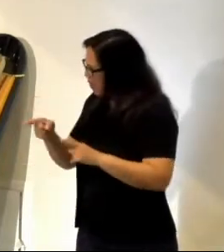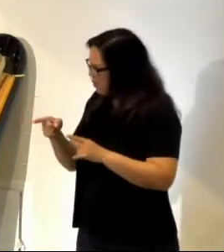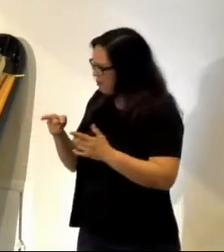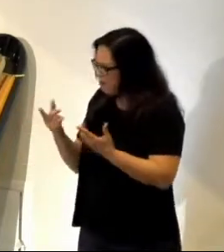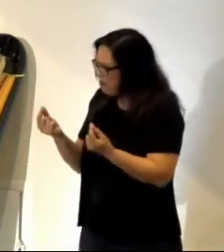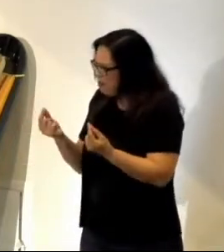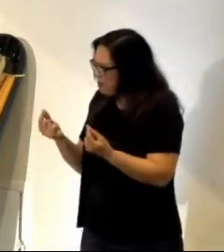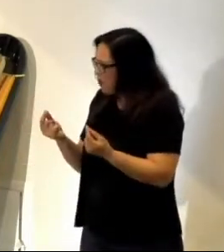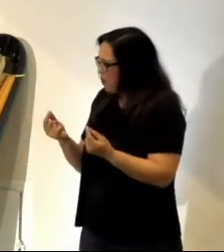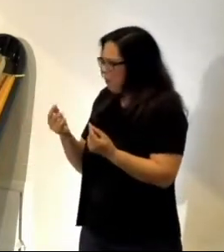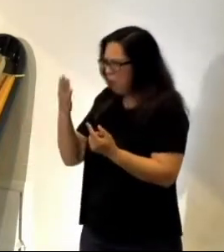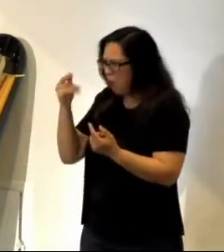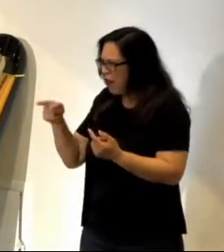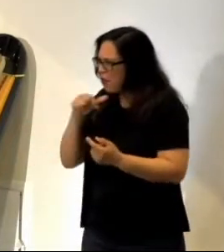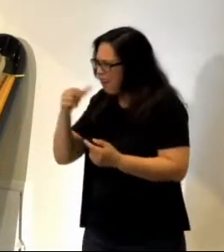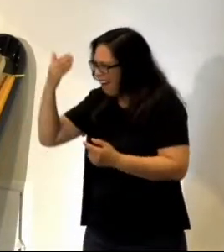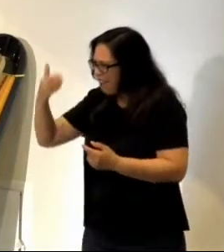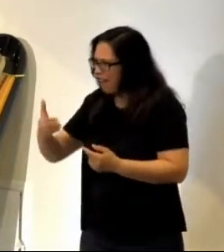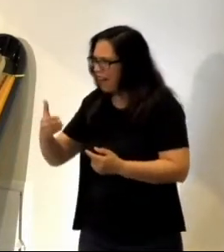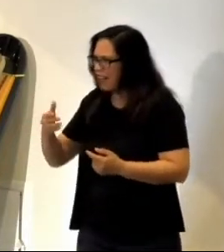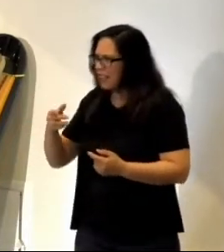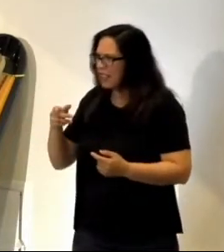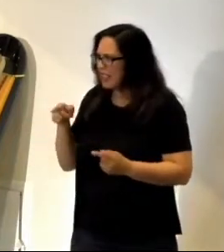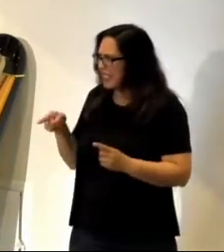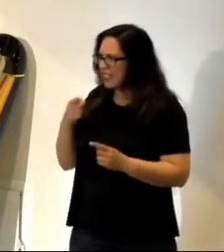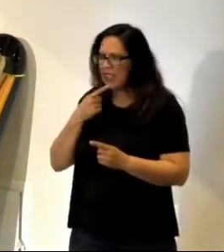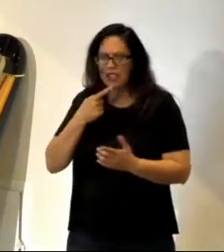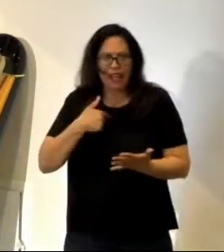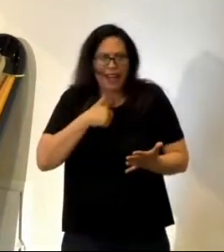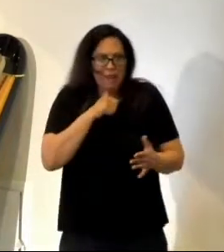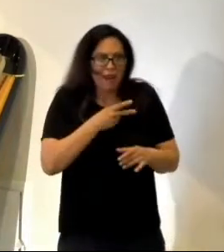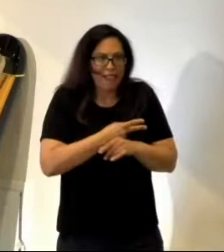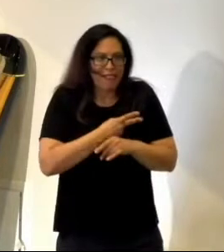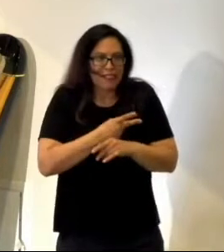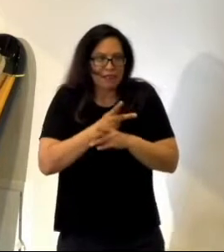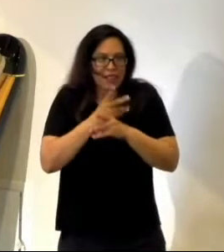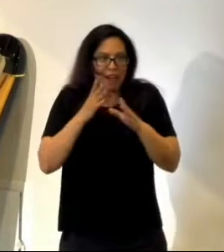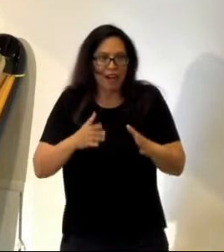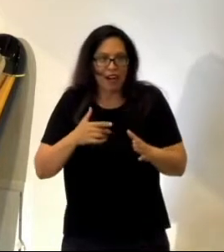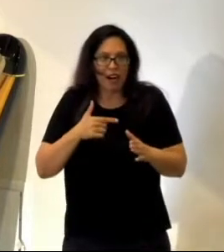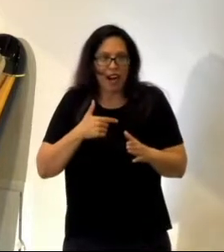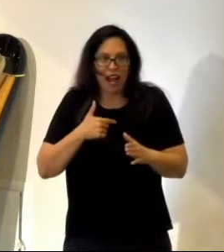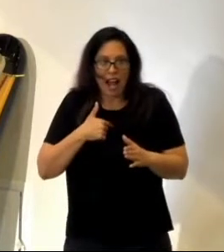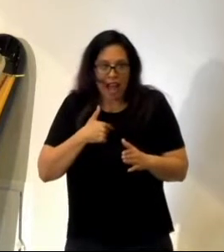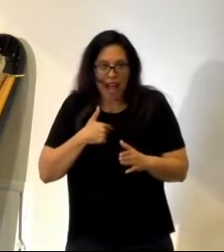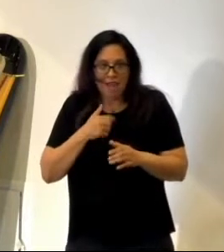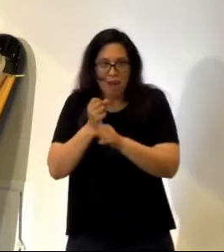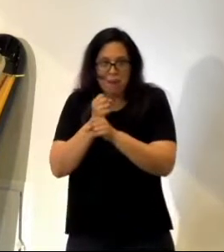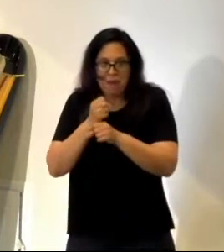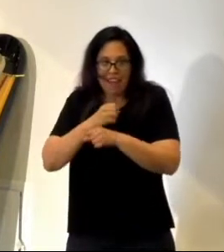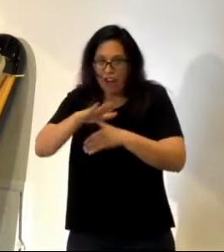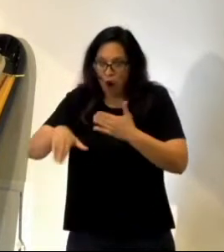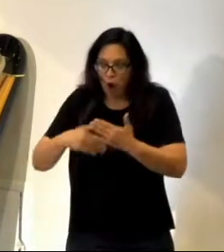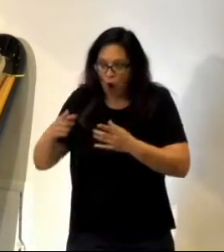Why aren't you in the front? He says, oh, I'm not the shepherd. I'm making all of these into mutton.